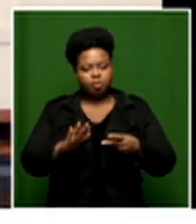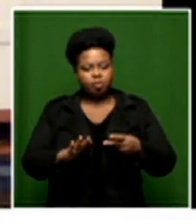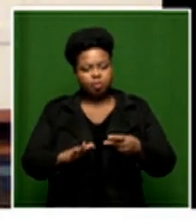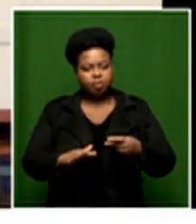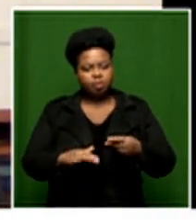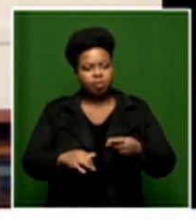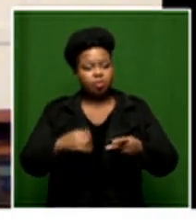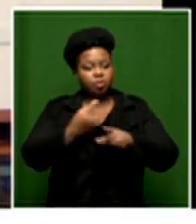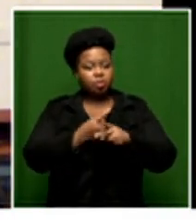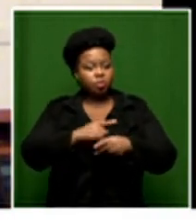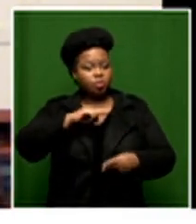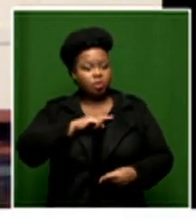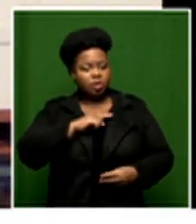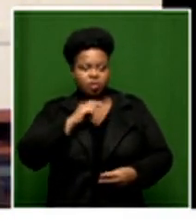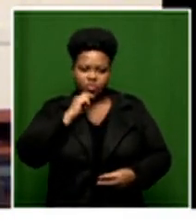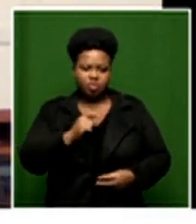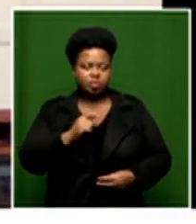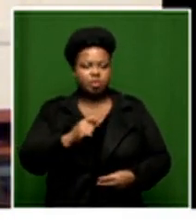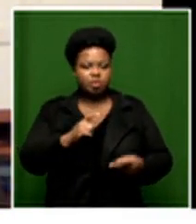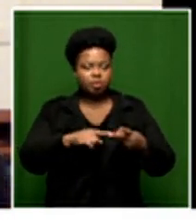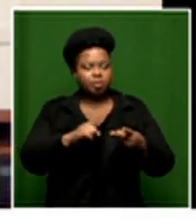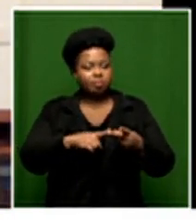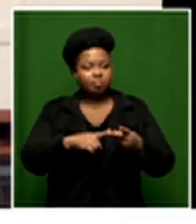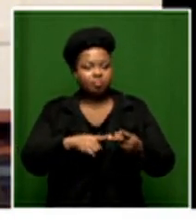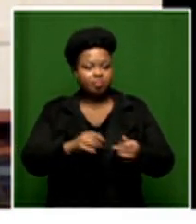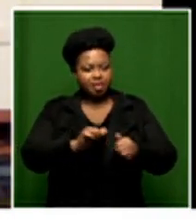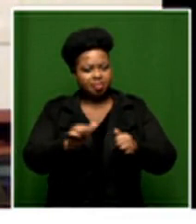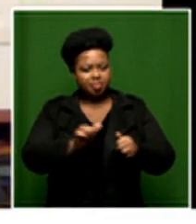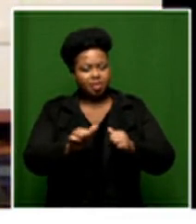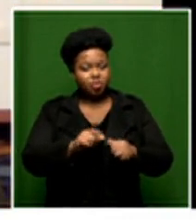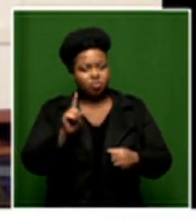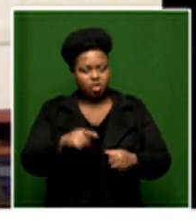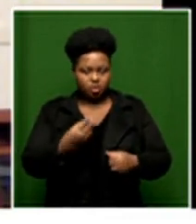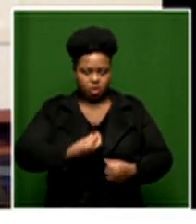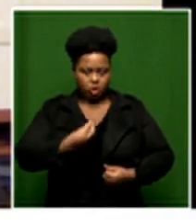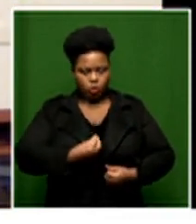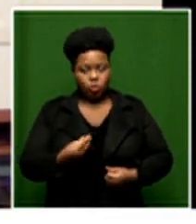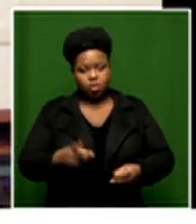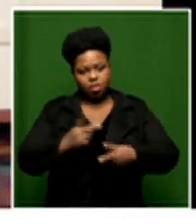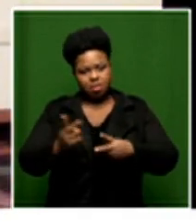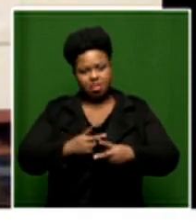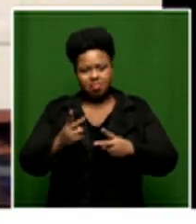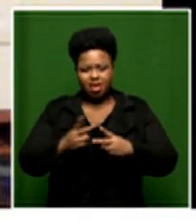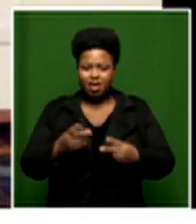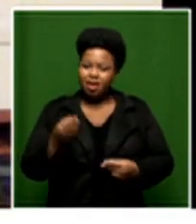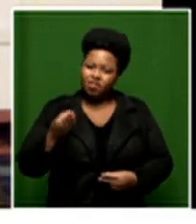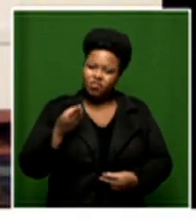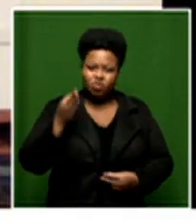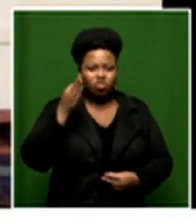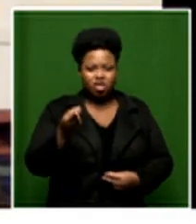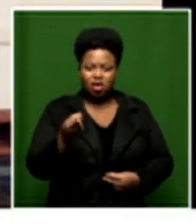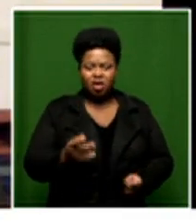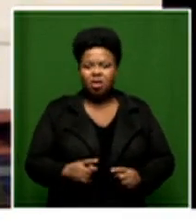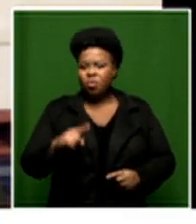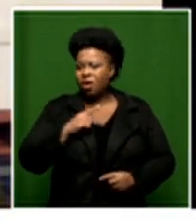lo um its attempt was absolutely to be able to prepare young people for a version of the world that they hadn't been taught in the past